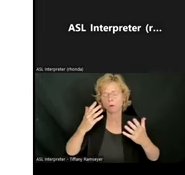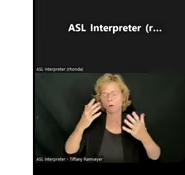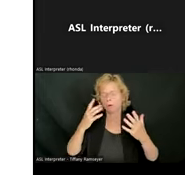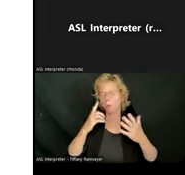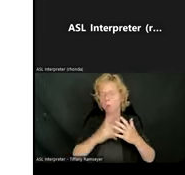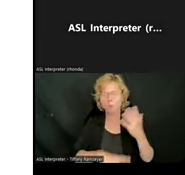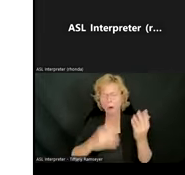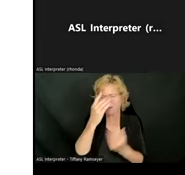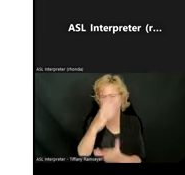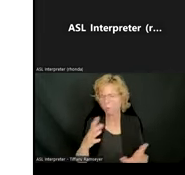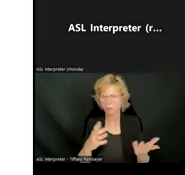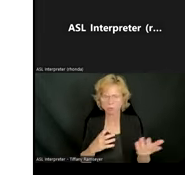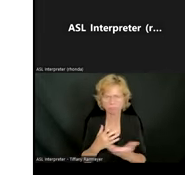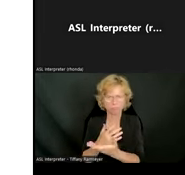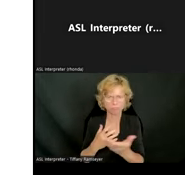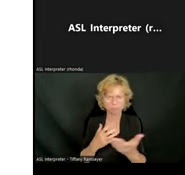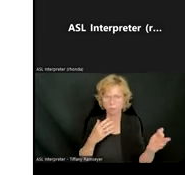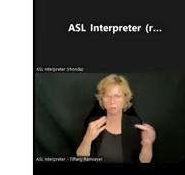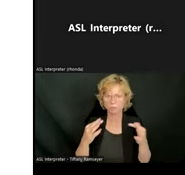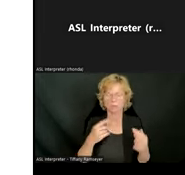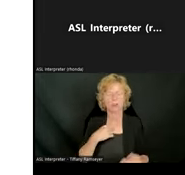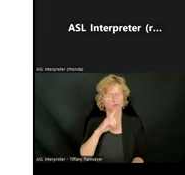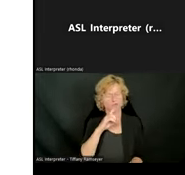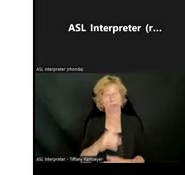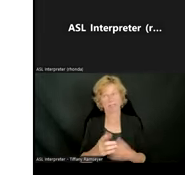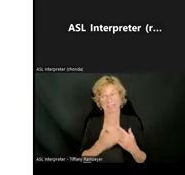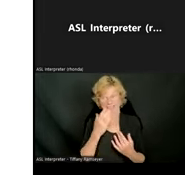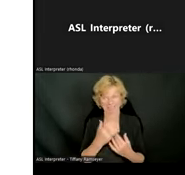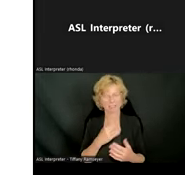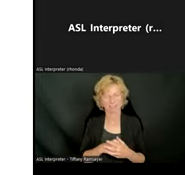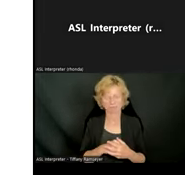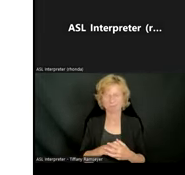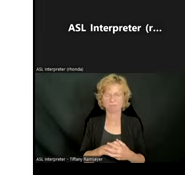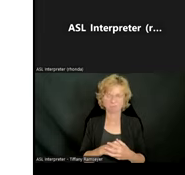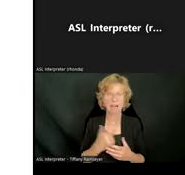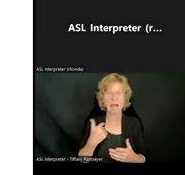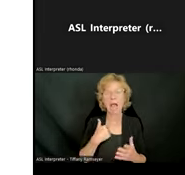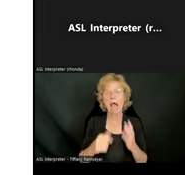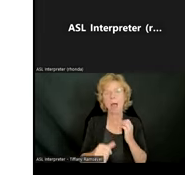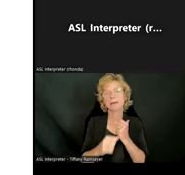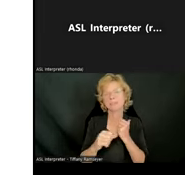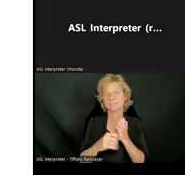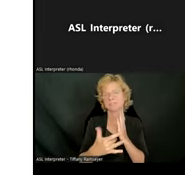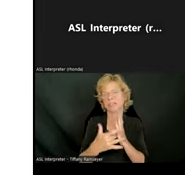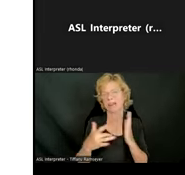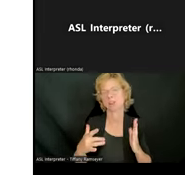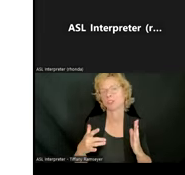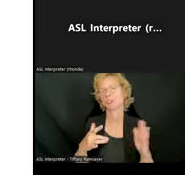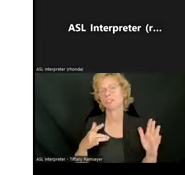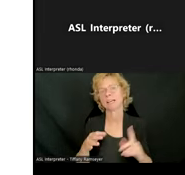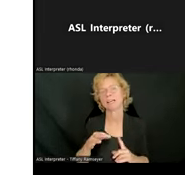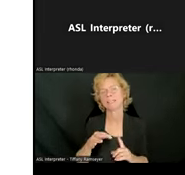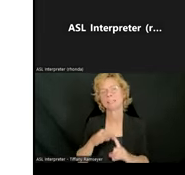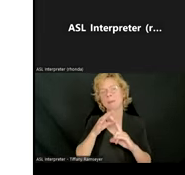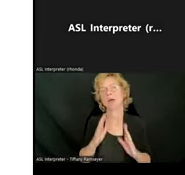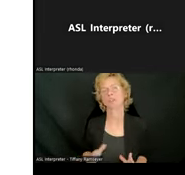think it is, right? So I'm an assistive technology specialist that I joke, I hate technology, because it's always a new